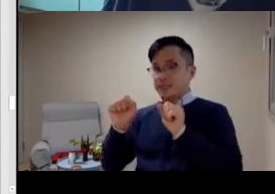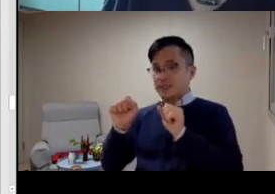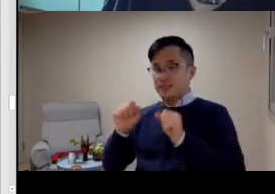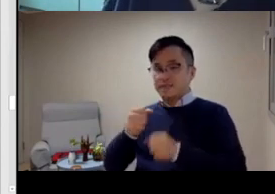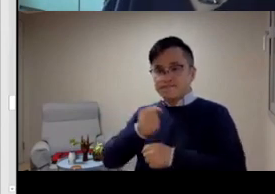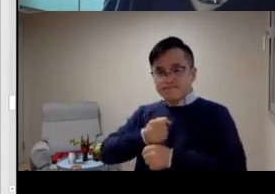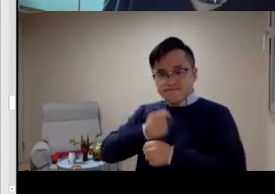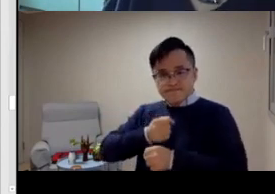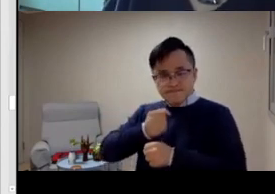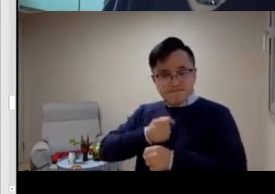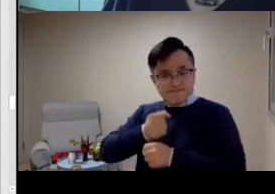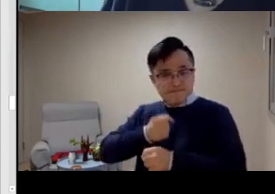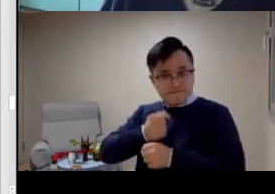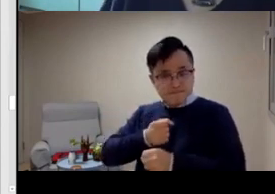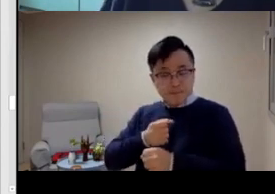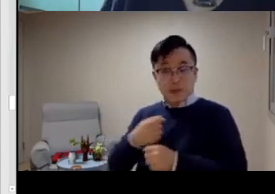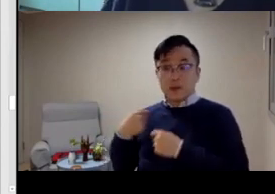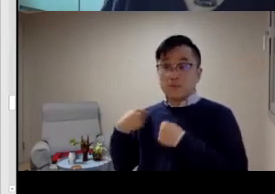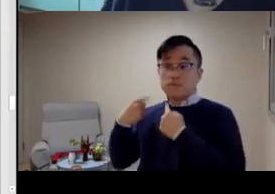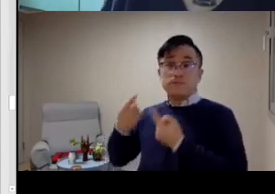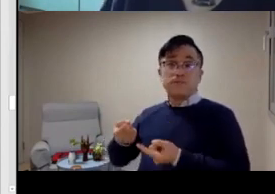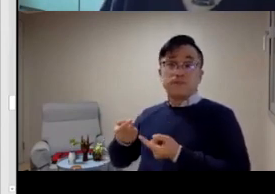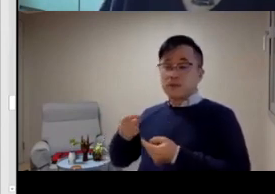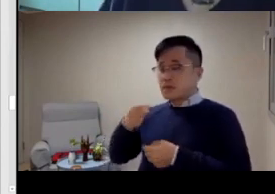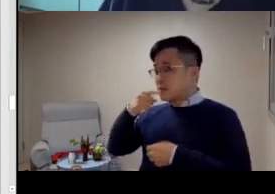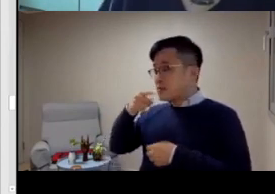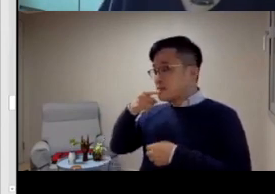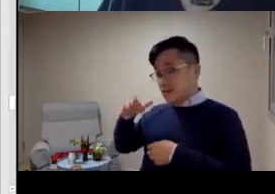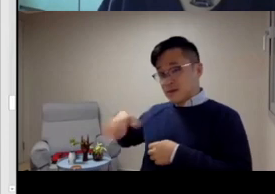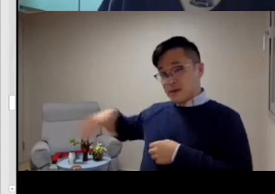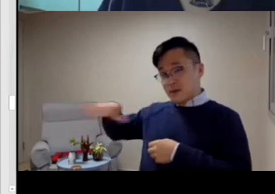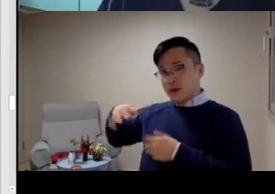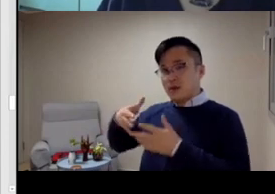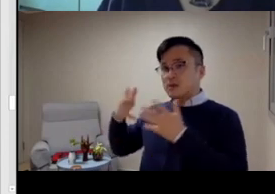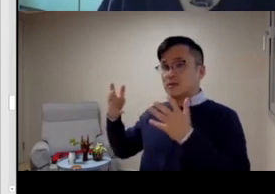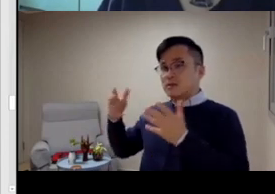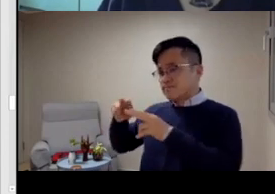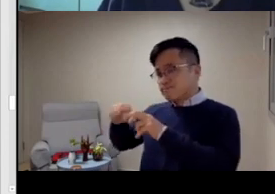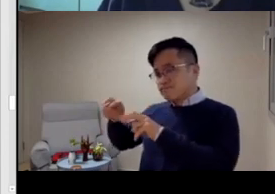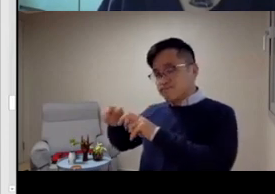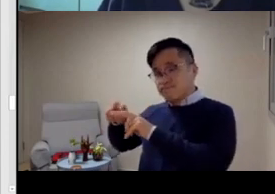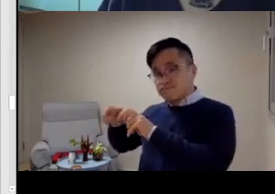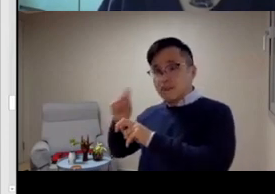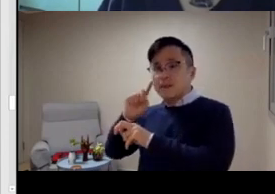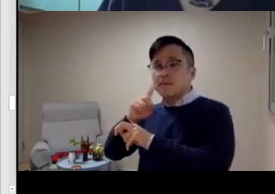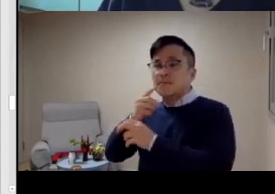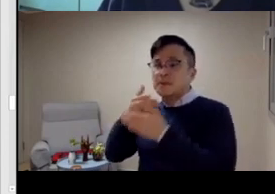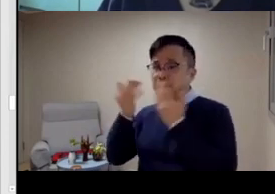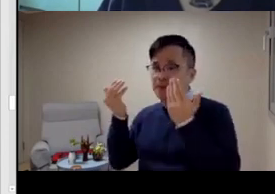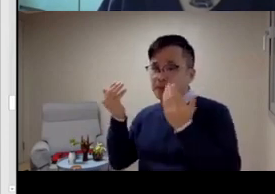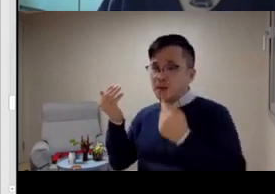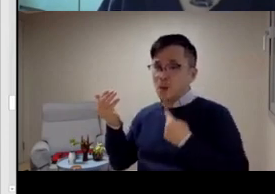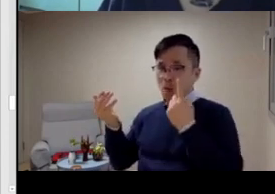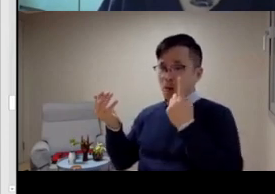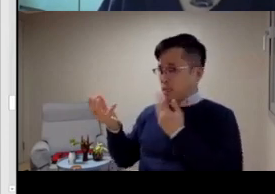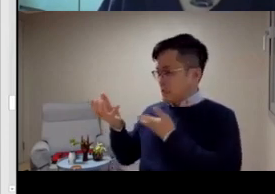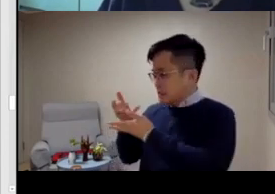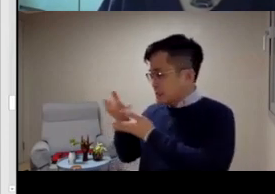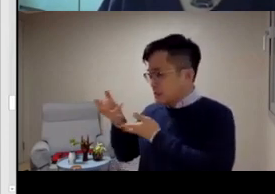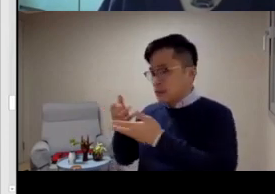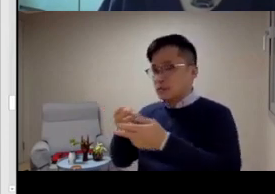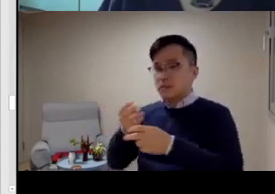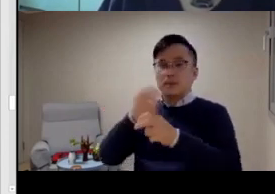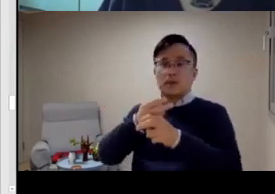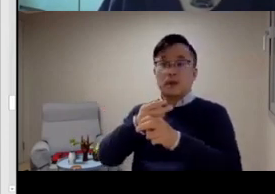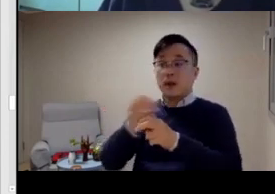I hope to be finished with my PhD. I've been working in linguistics all this time and I've been working